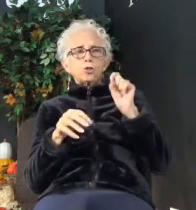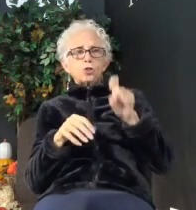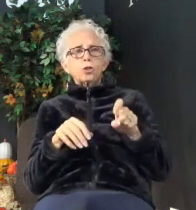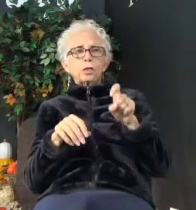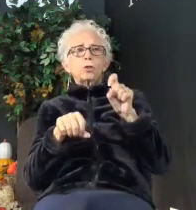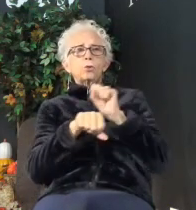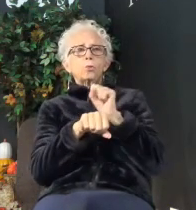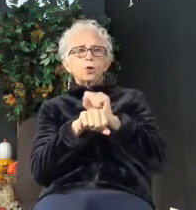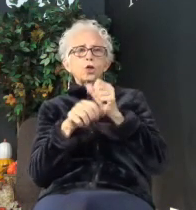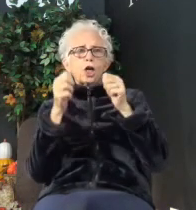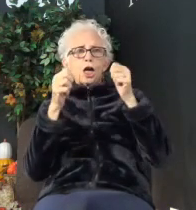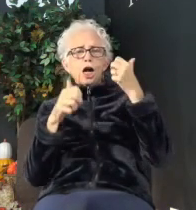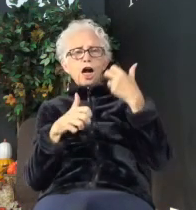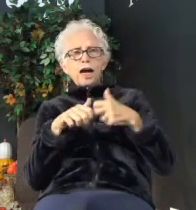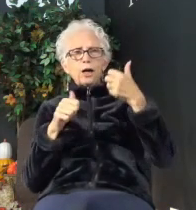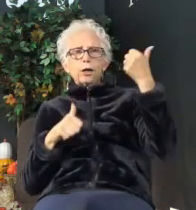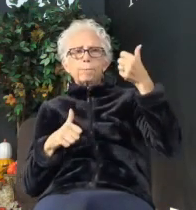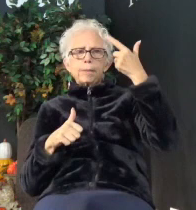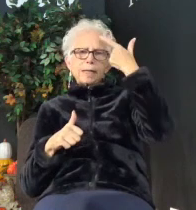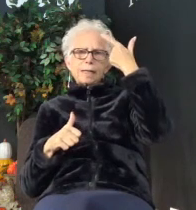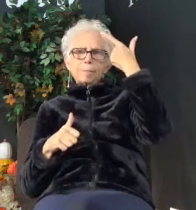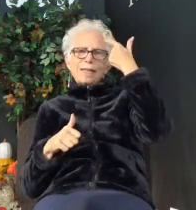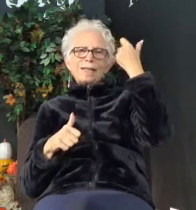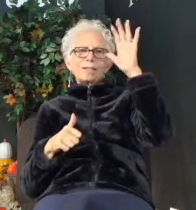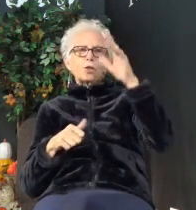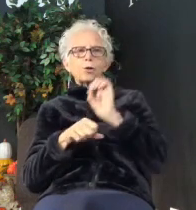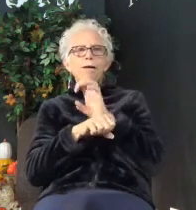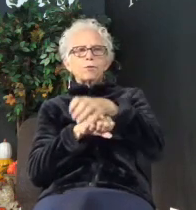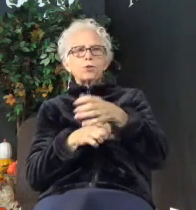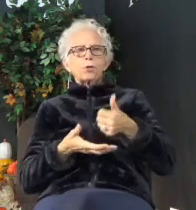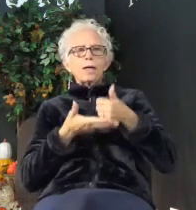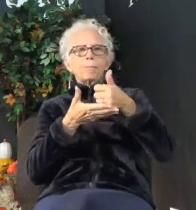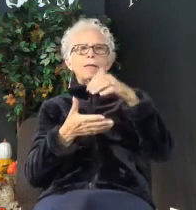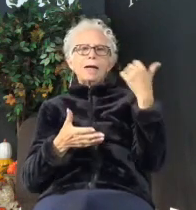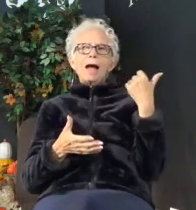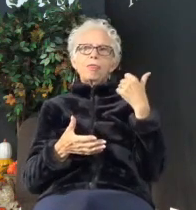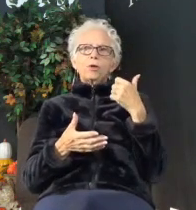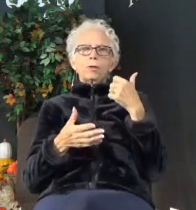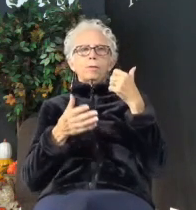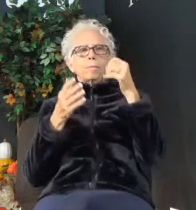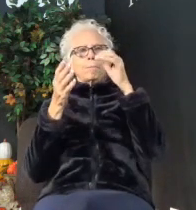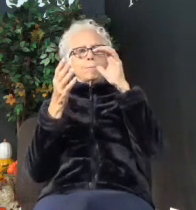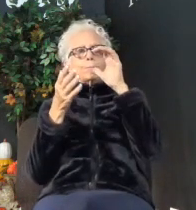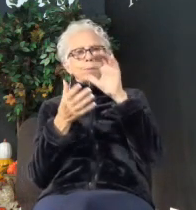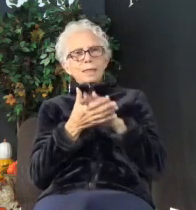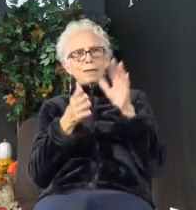because their efforts are helping other believers who are well loved.